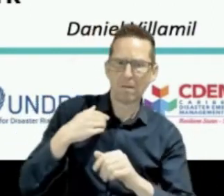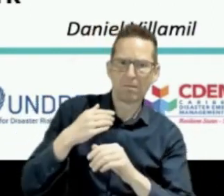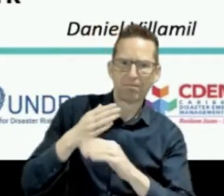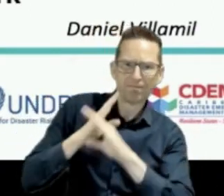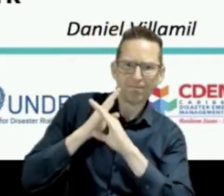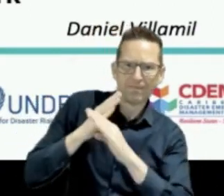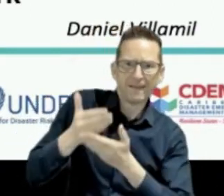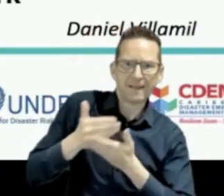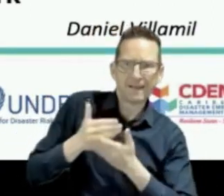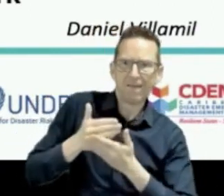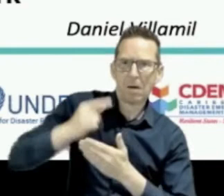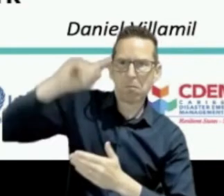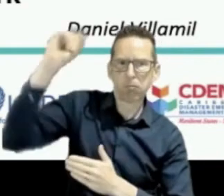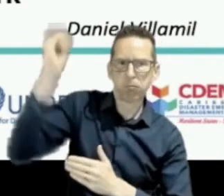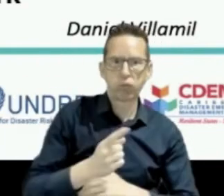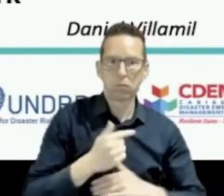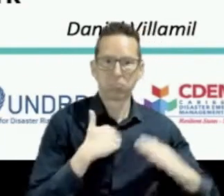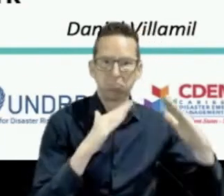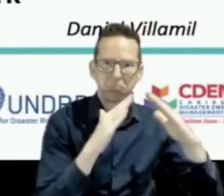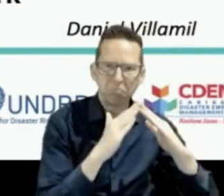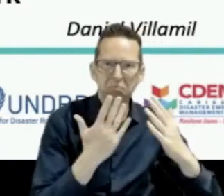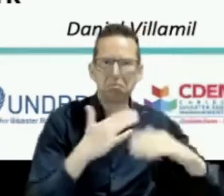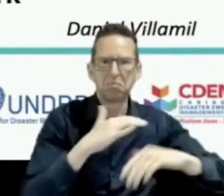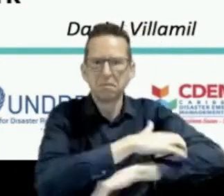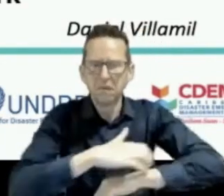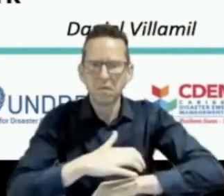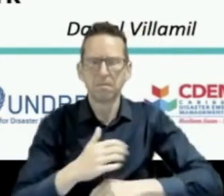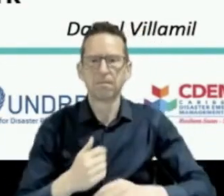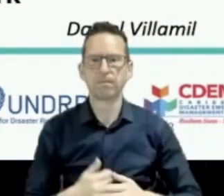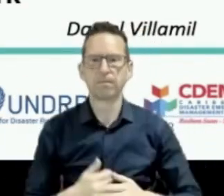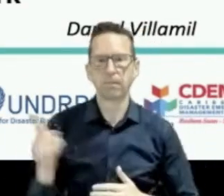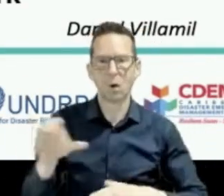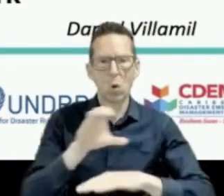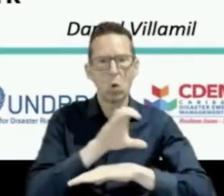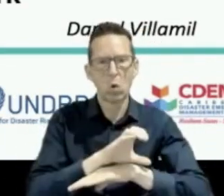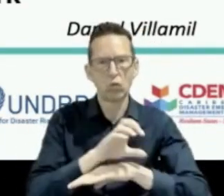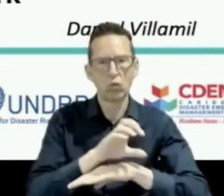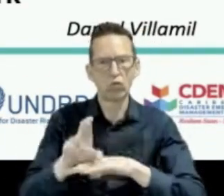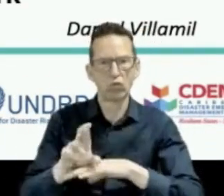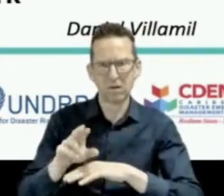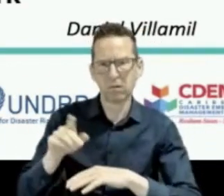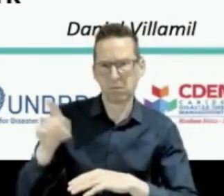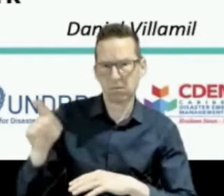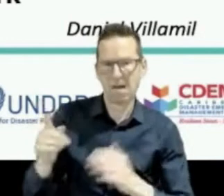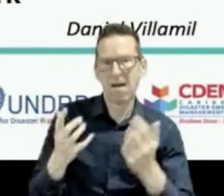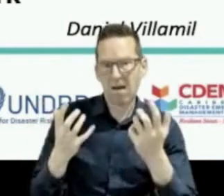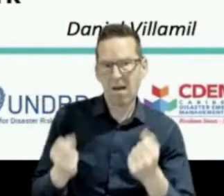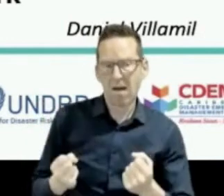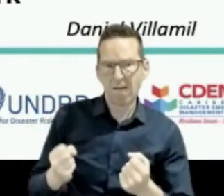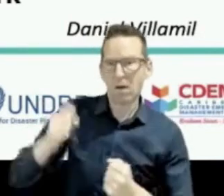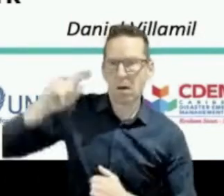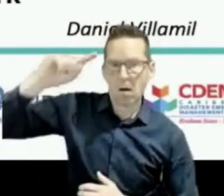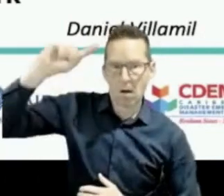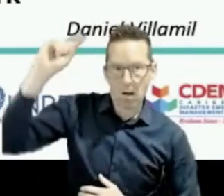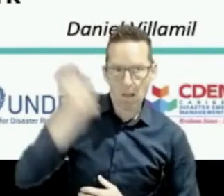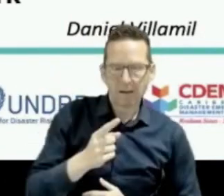shown here is what's coming out of Costa Rica, where they have set up a lightning detection network that allows them to have real-time alerts by